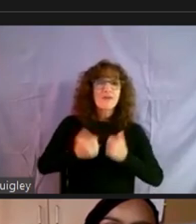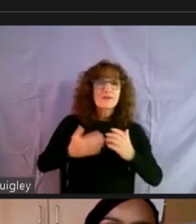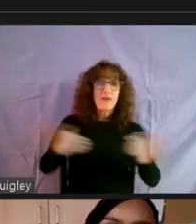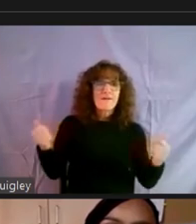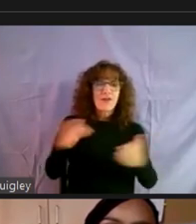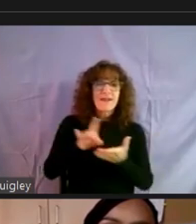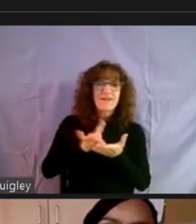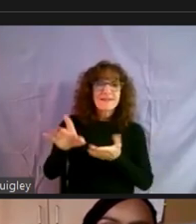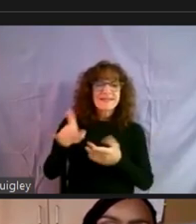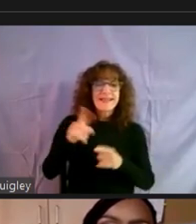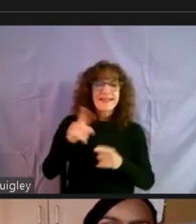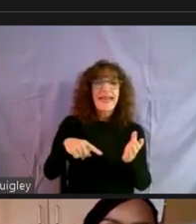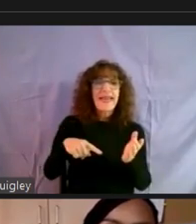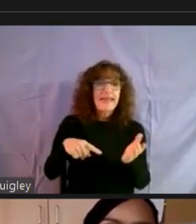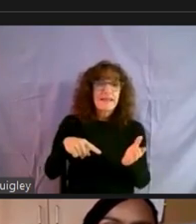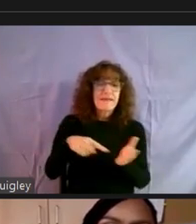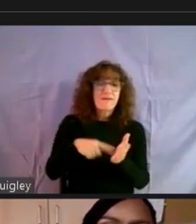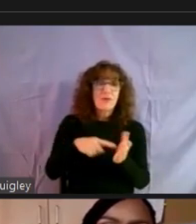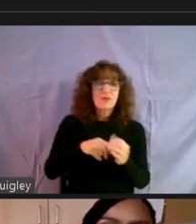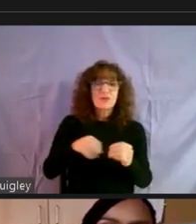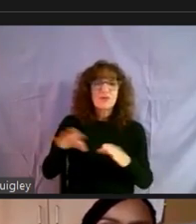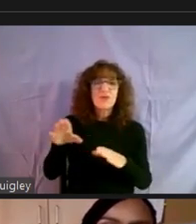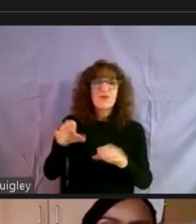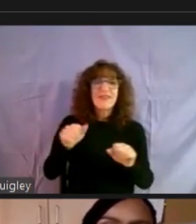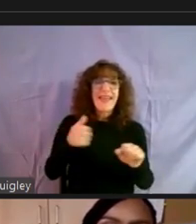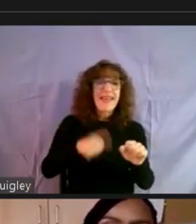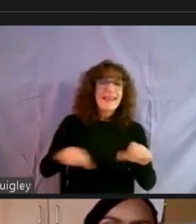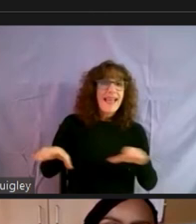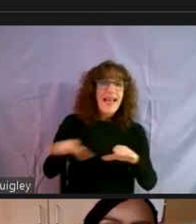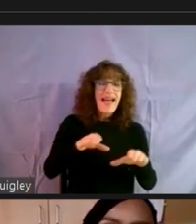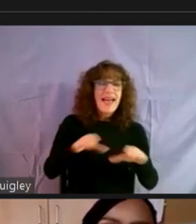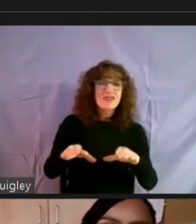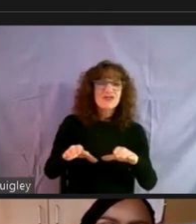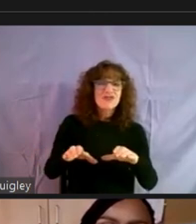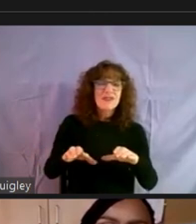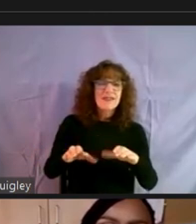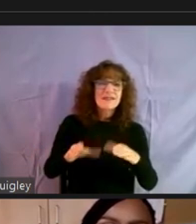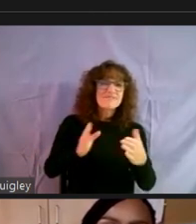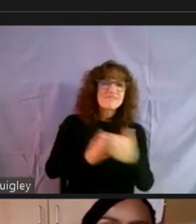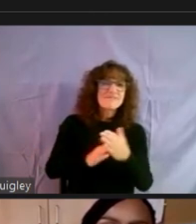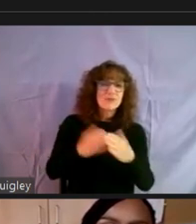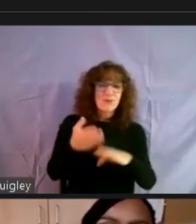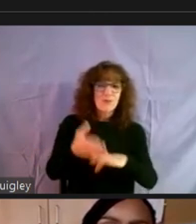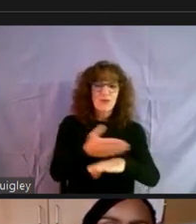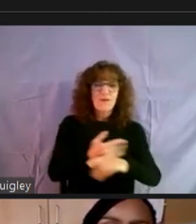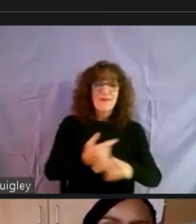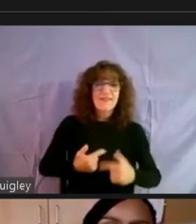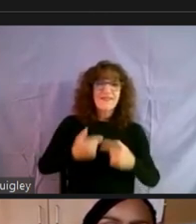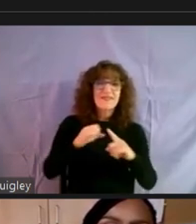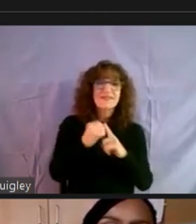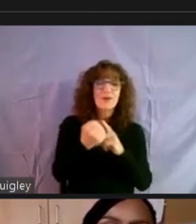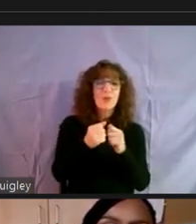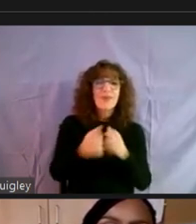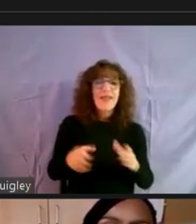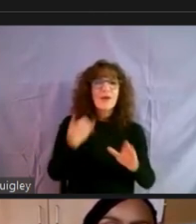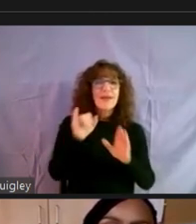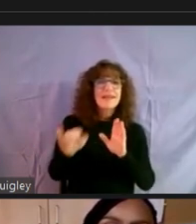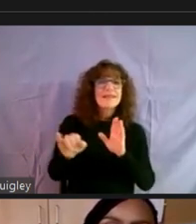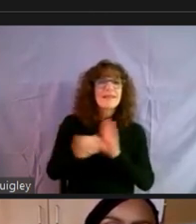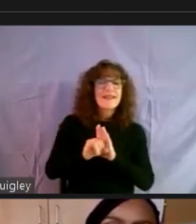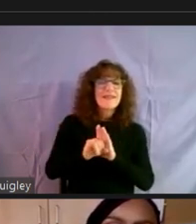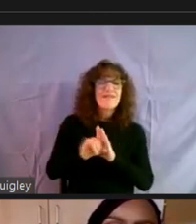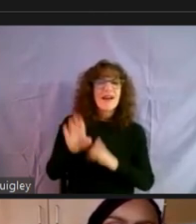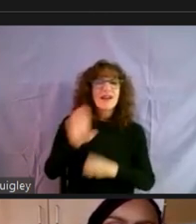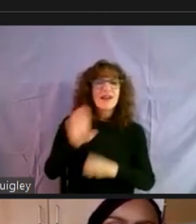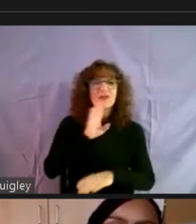eviction and cannot afford to move. Can any action be taken against them to improve the living situation without identifying her and